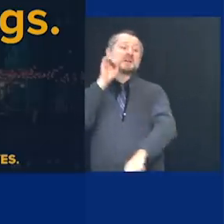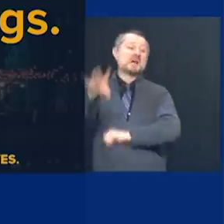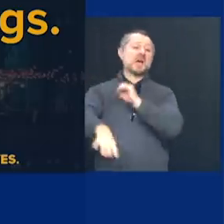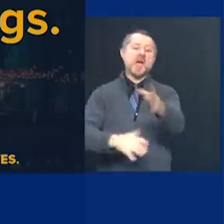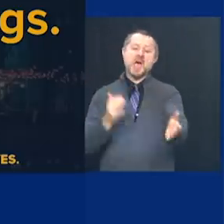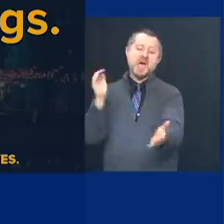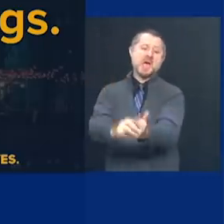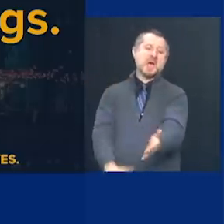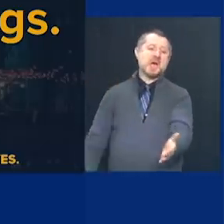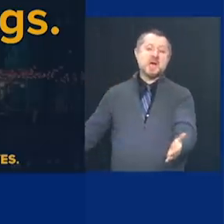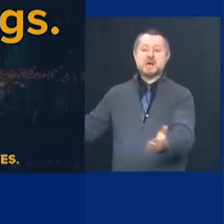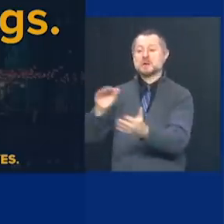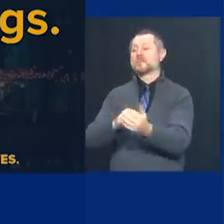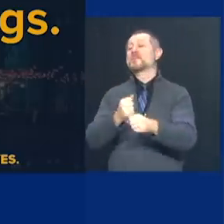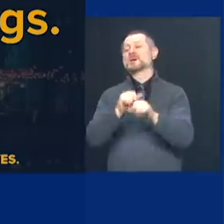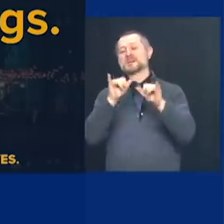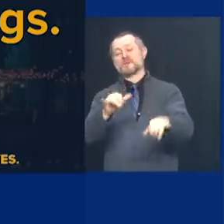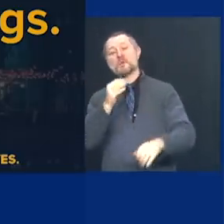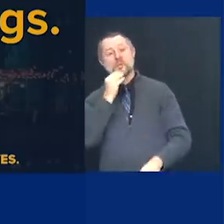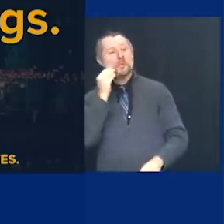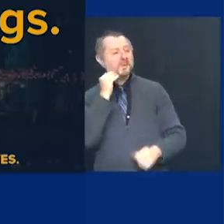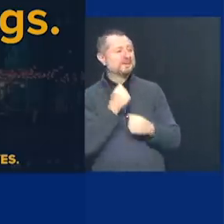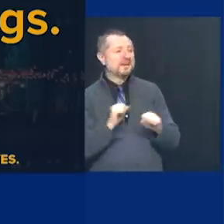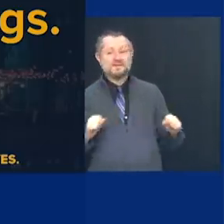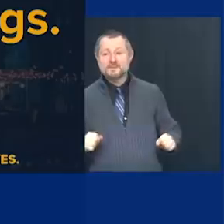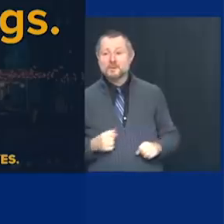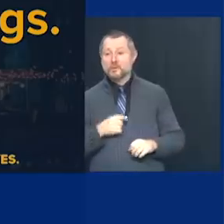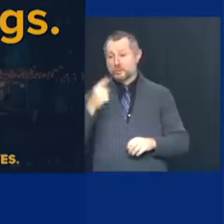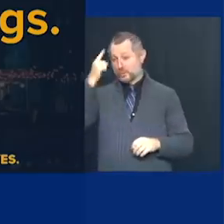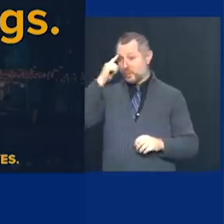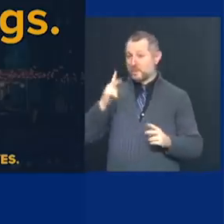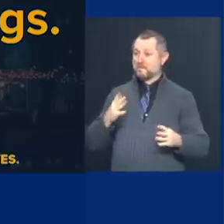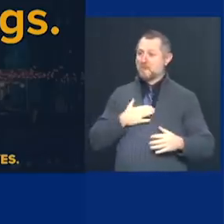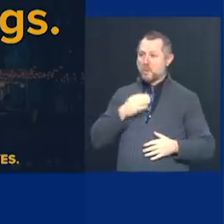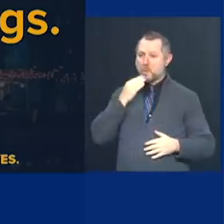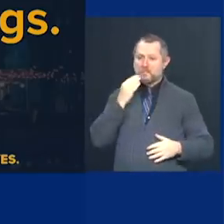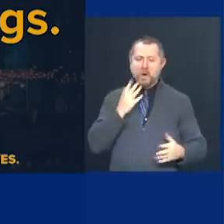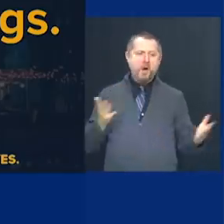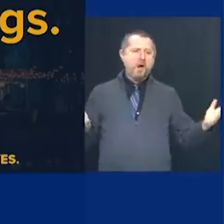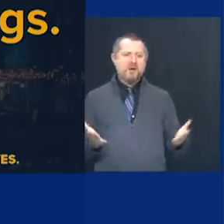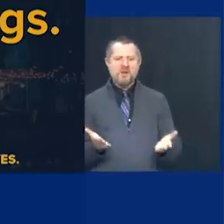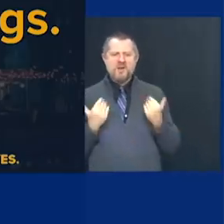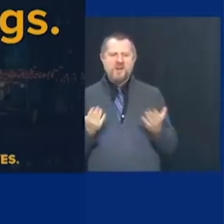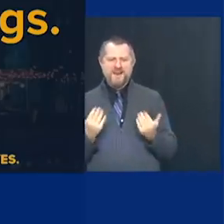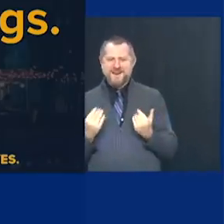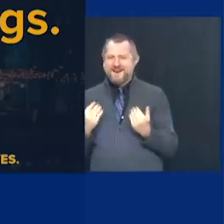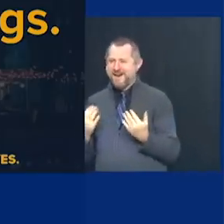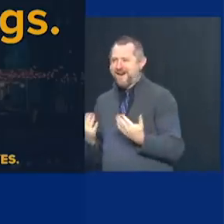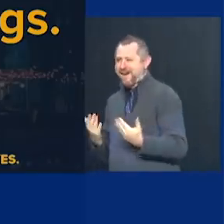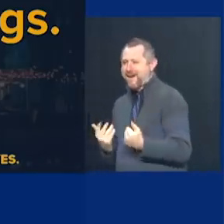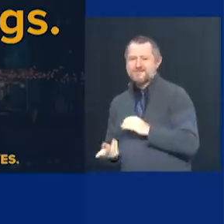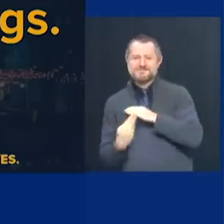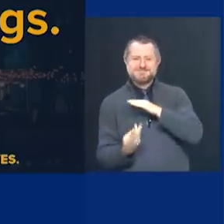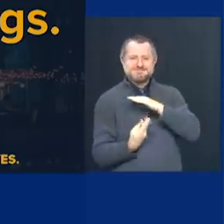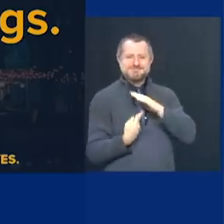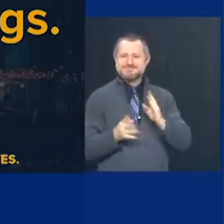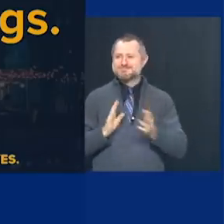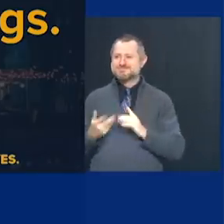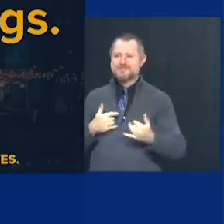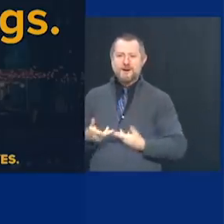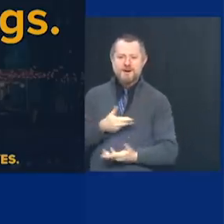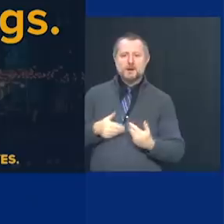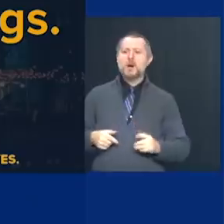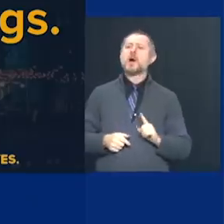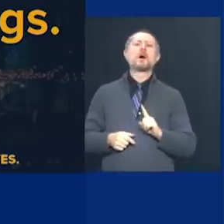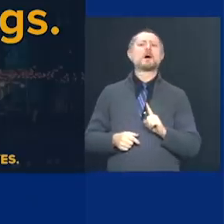being at home, the apparent safety of being with your family, but that can be misleading. Your brother, your